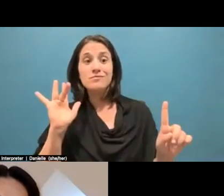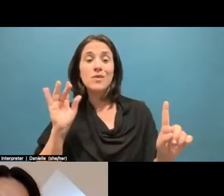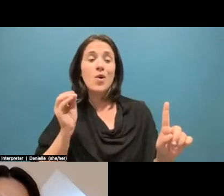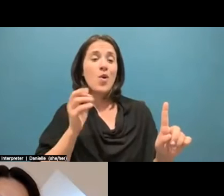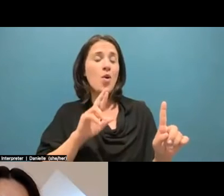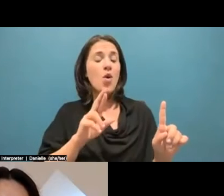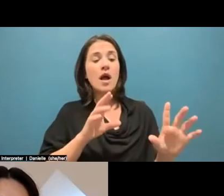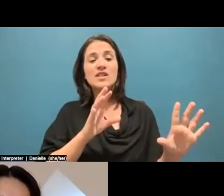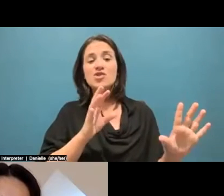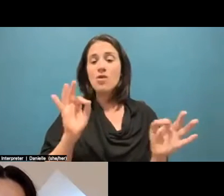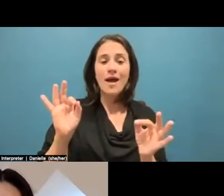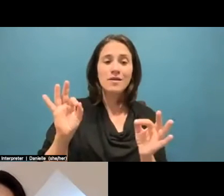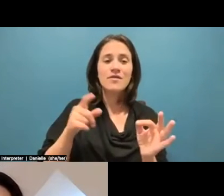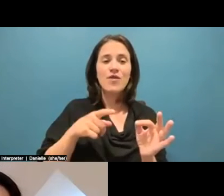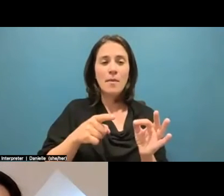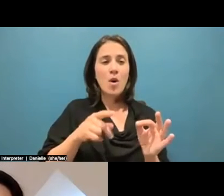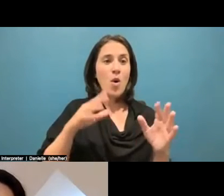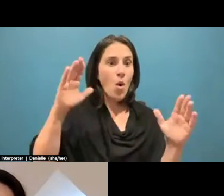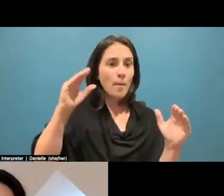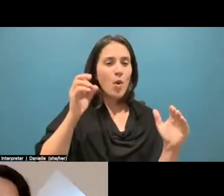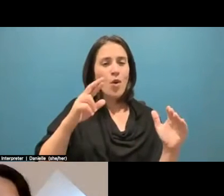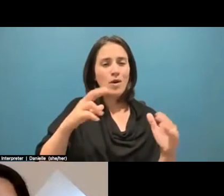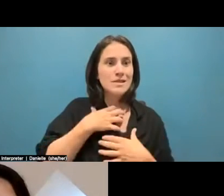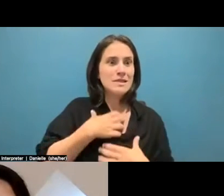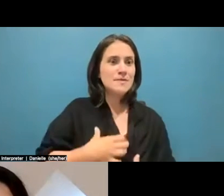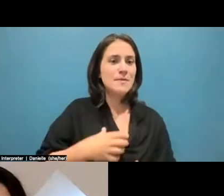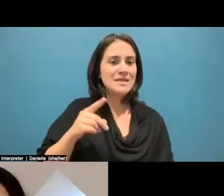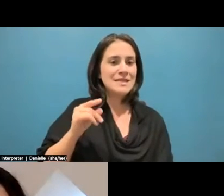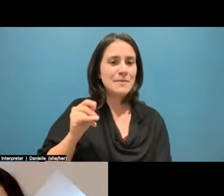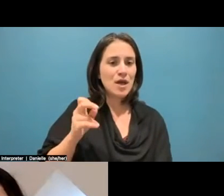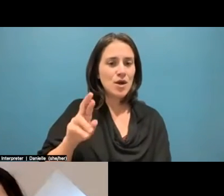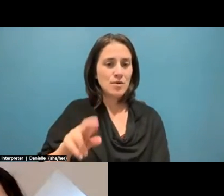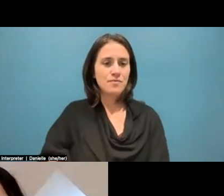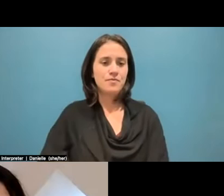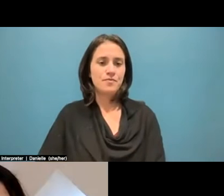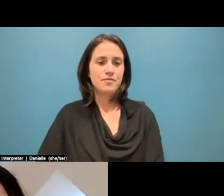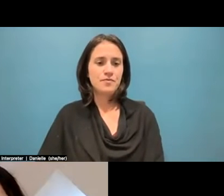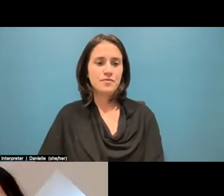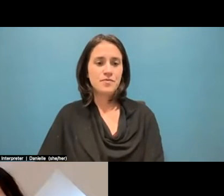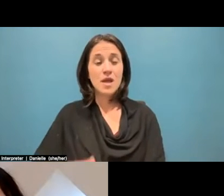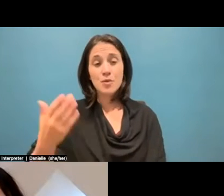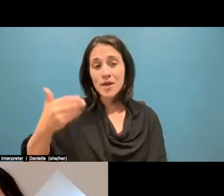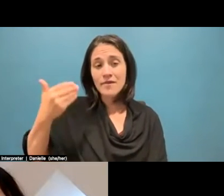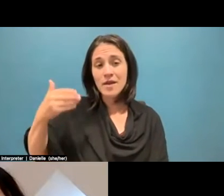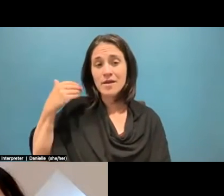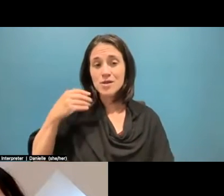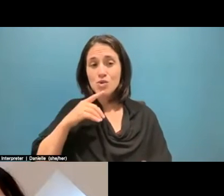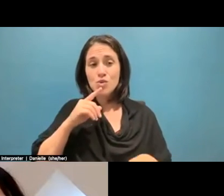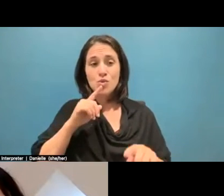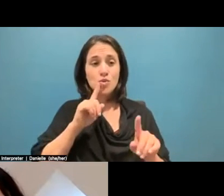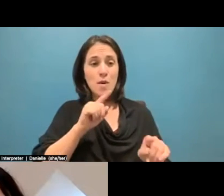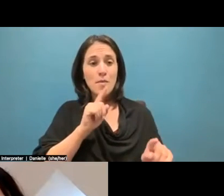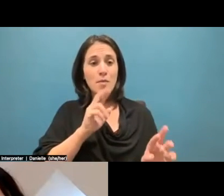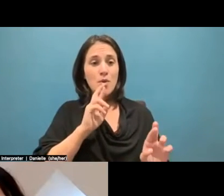I think that the previous visuals I had seen out of Princeville and the previous reporting I'd seen out of Princeville sort of was